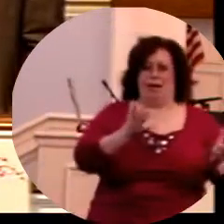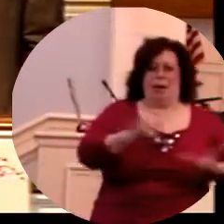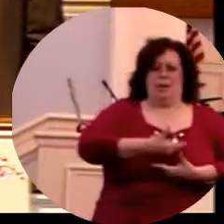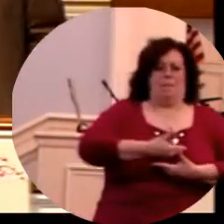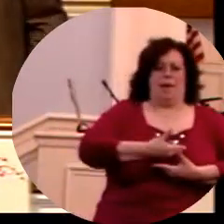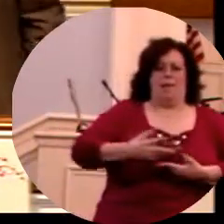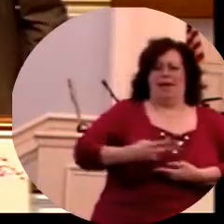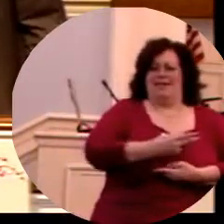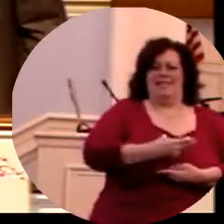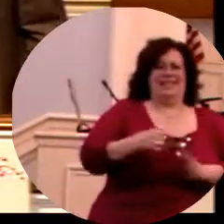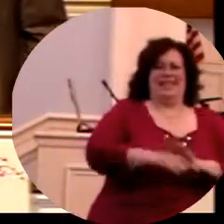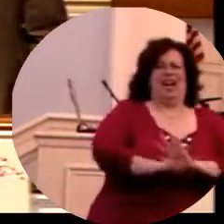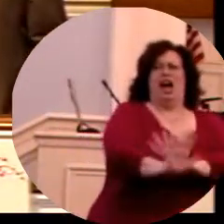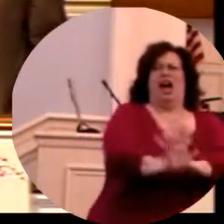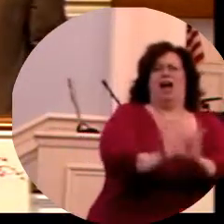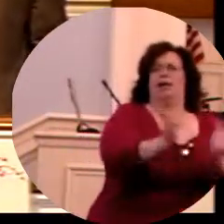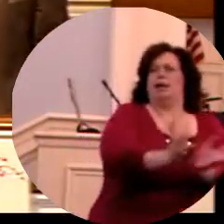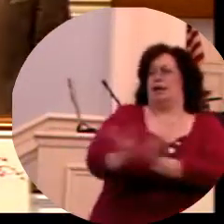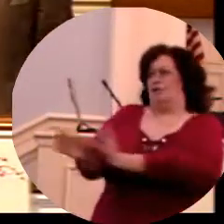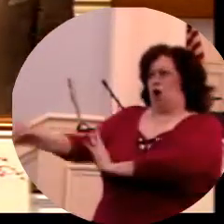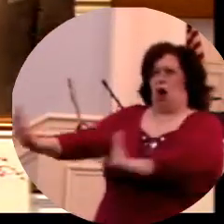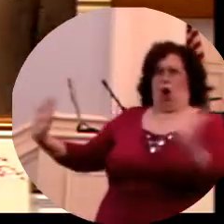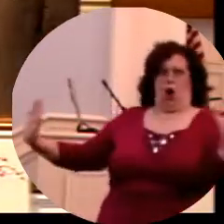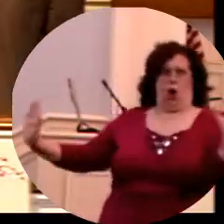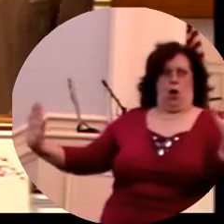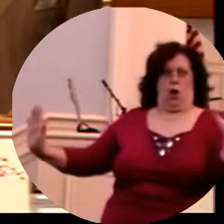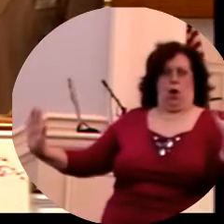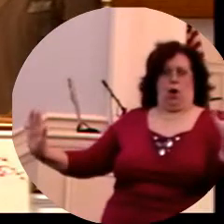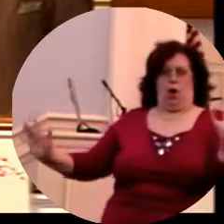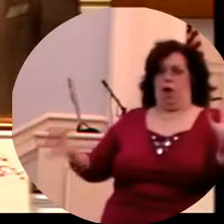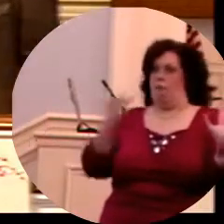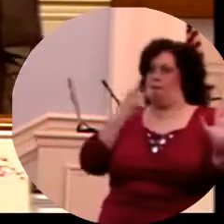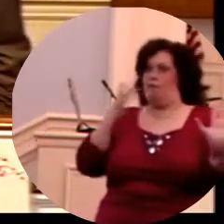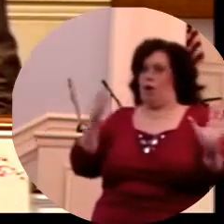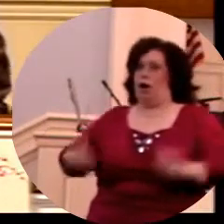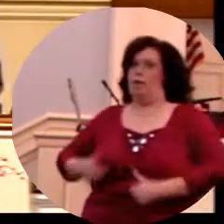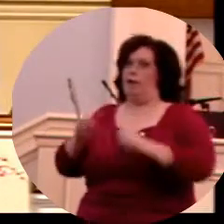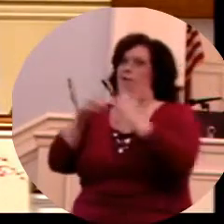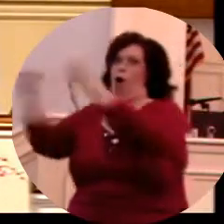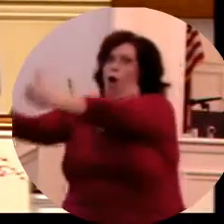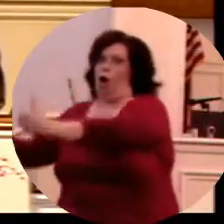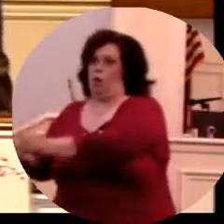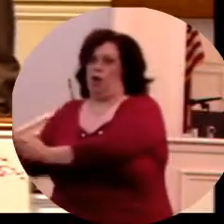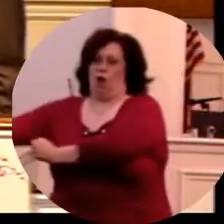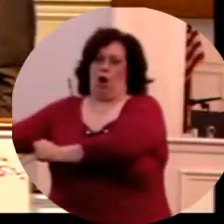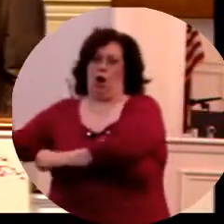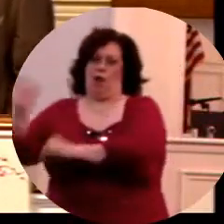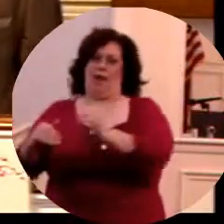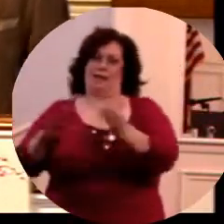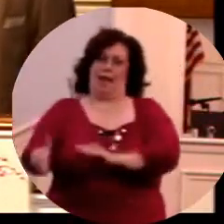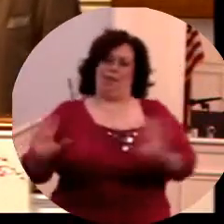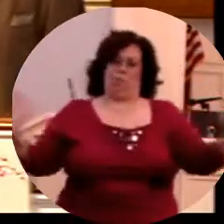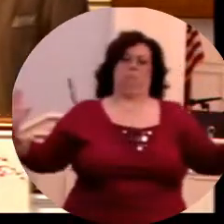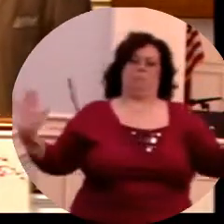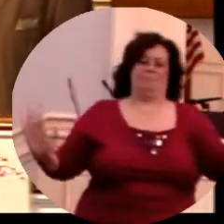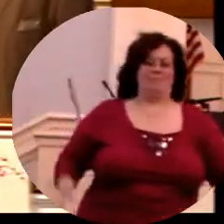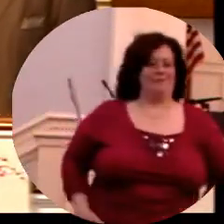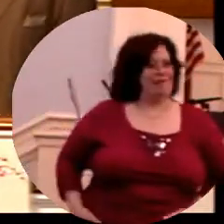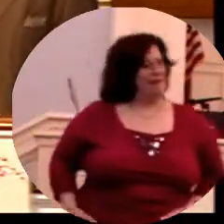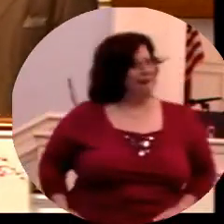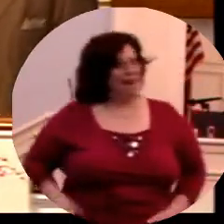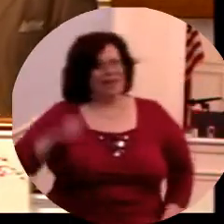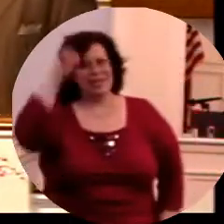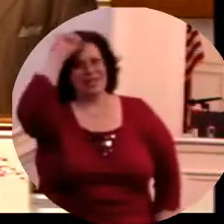have the child. I don't want it to be killed. I don't want it to be harmed. You know what? Don't you think